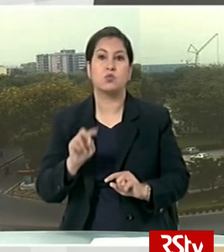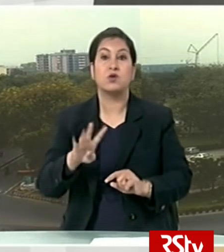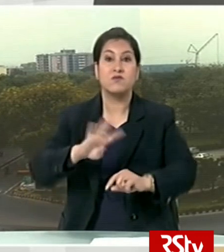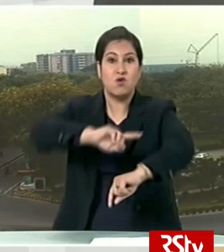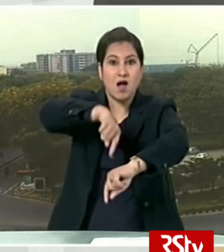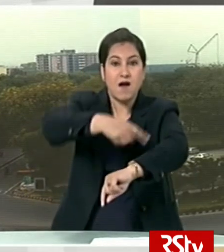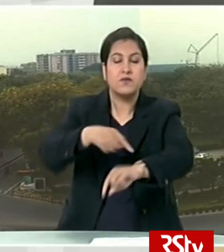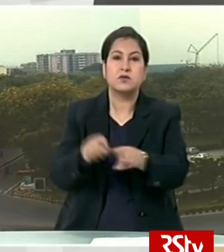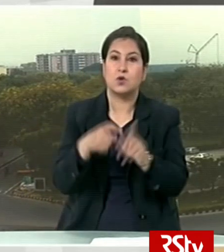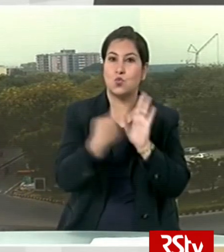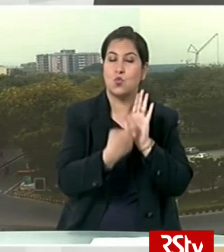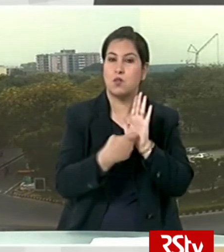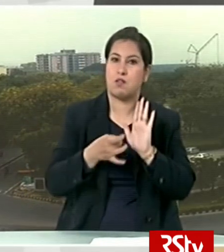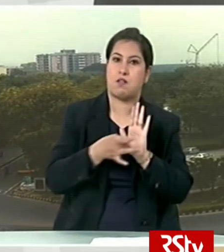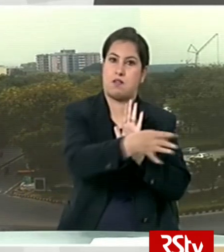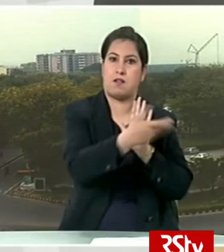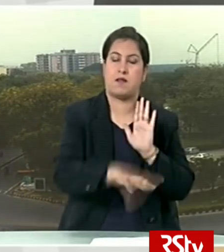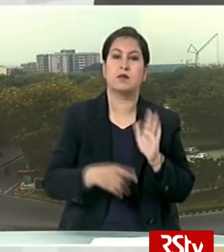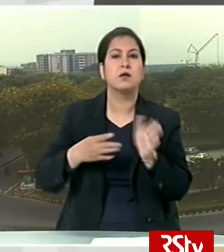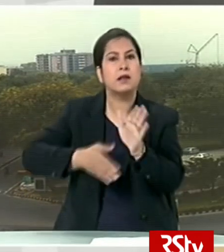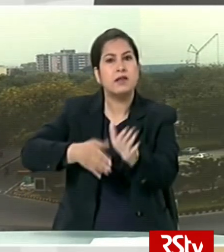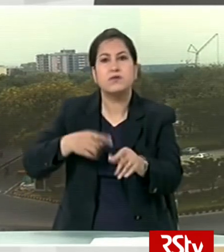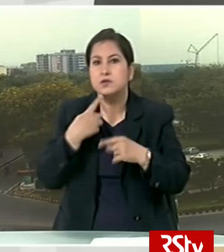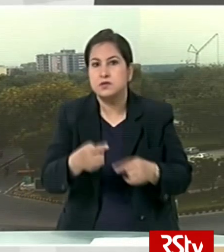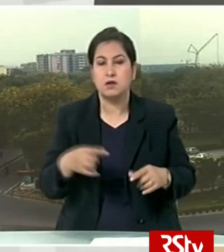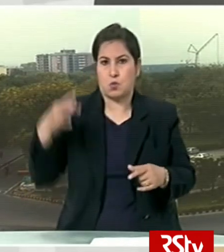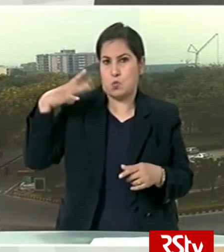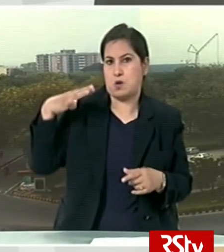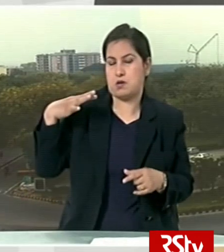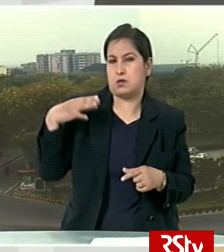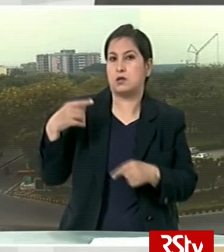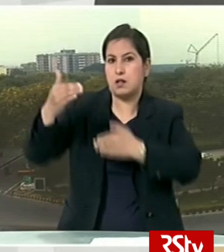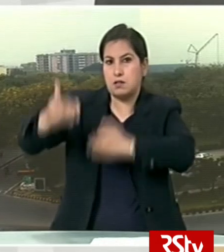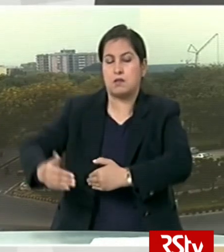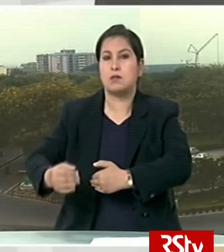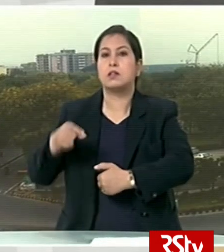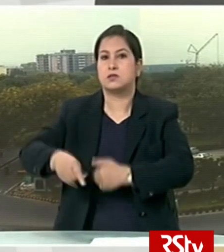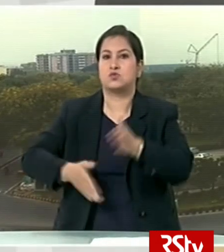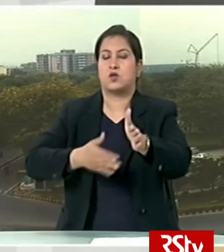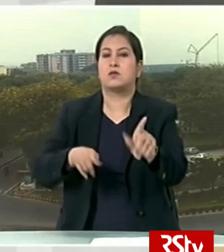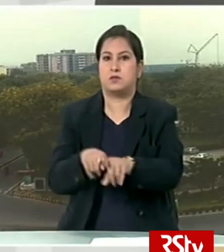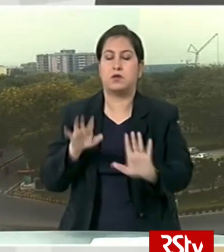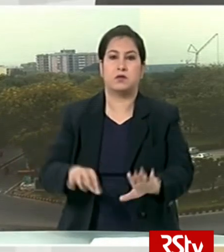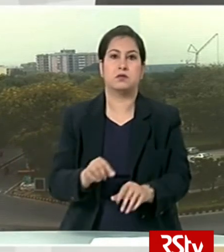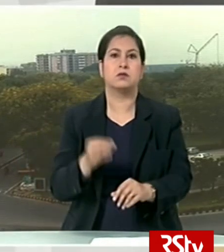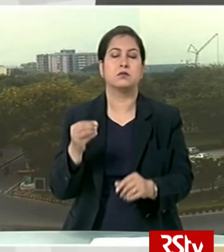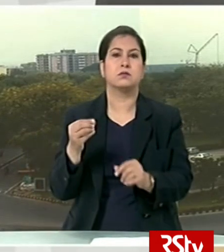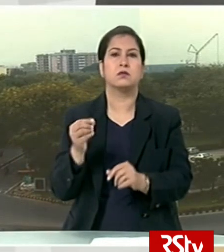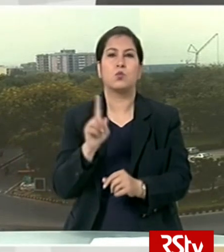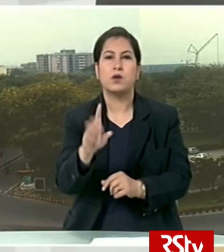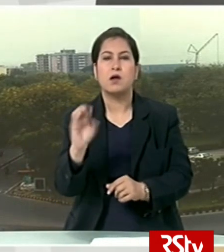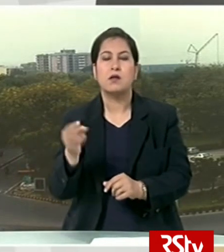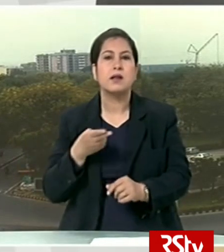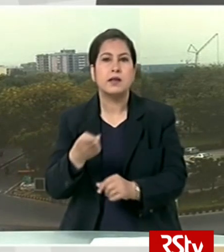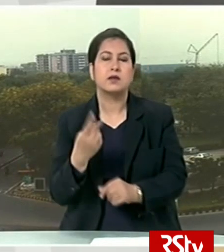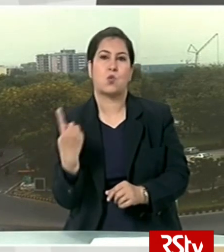before has been removed Railways have also fixed the waiting list limit in these trains Railways has made a waiting list of